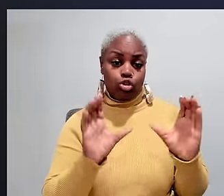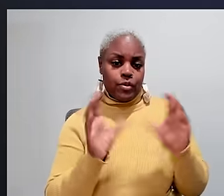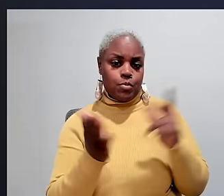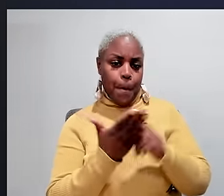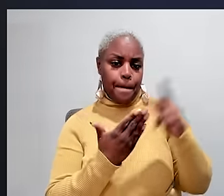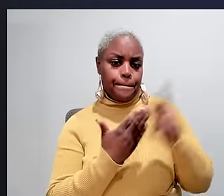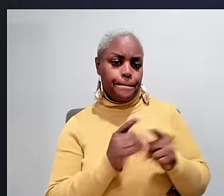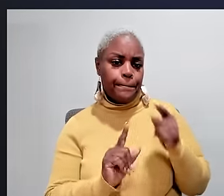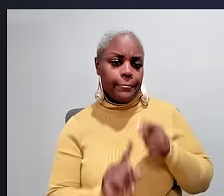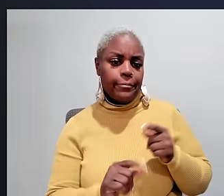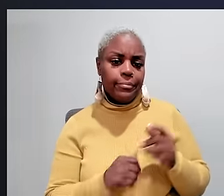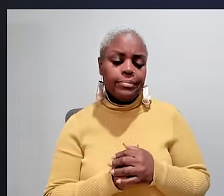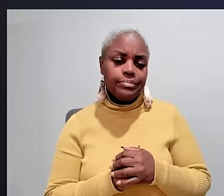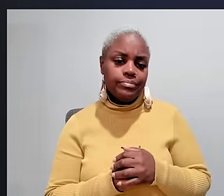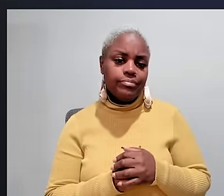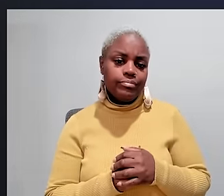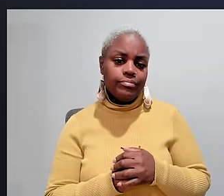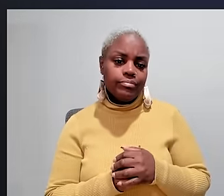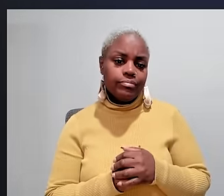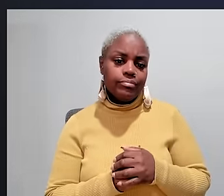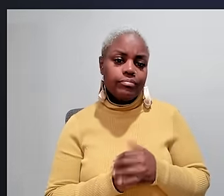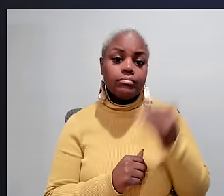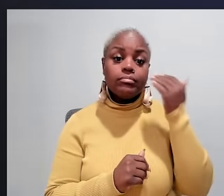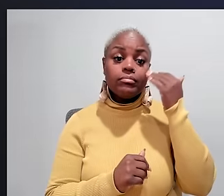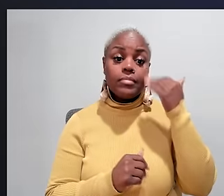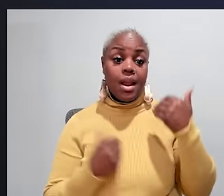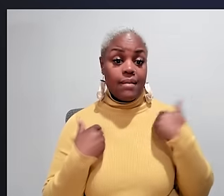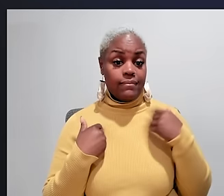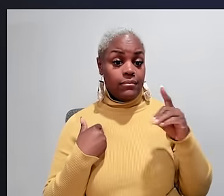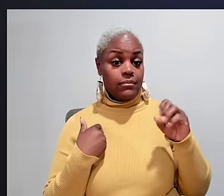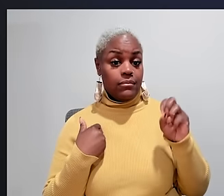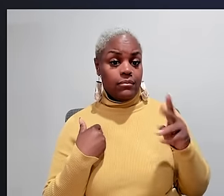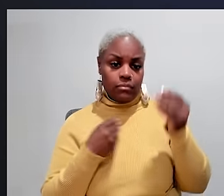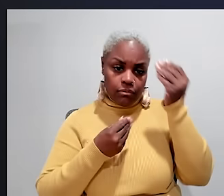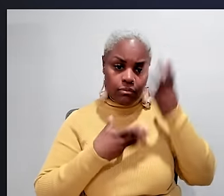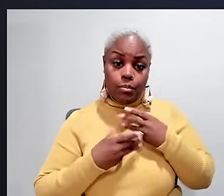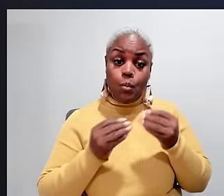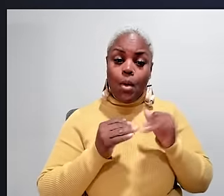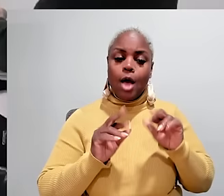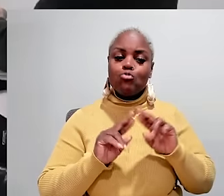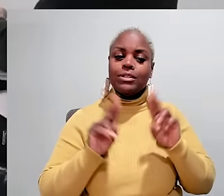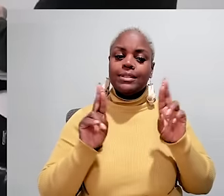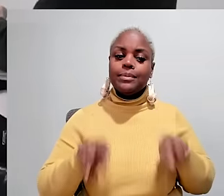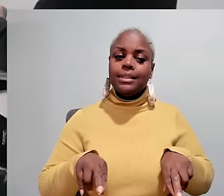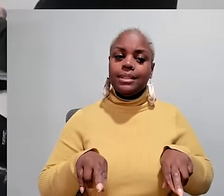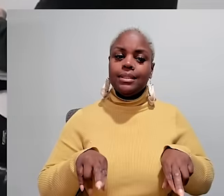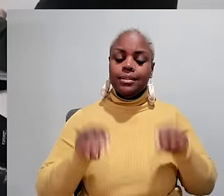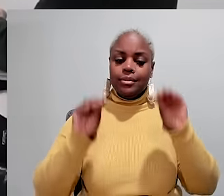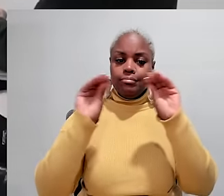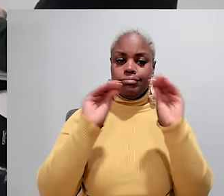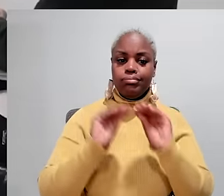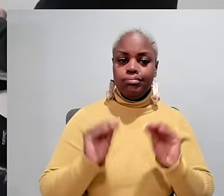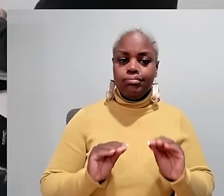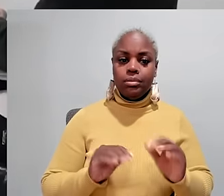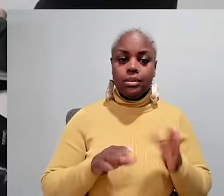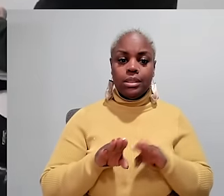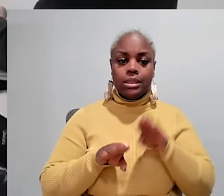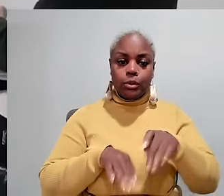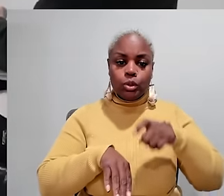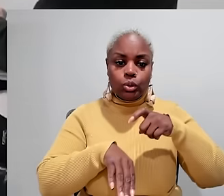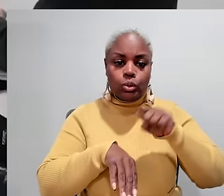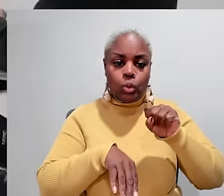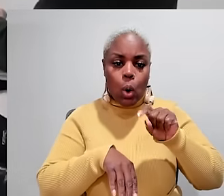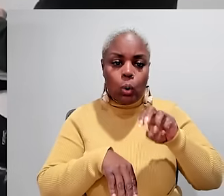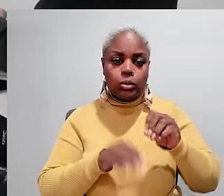and that all DSWs in the state should go through a certification program I've had DSWs tell me